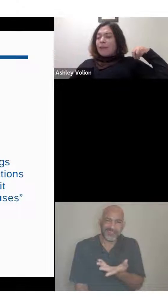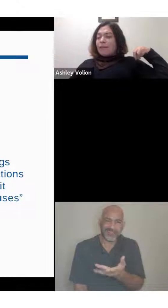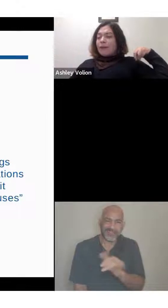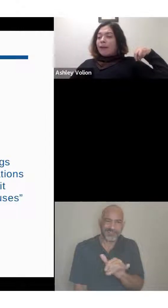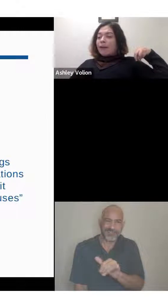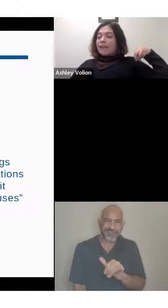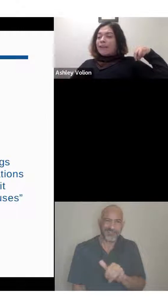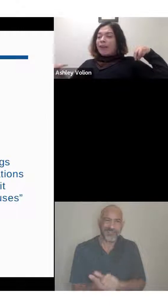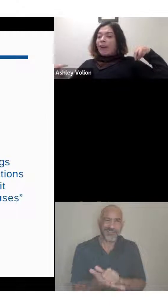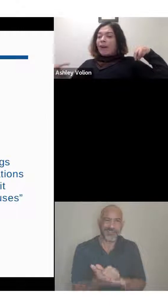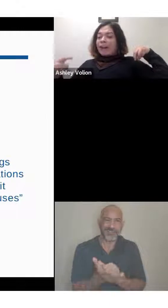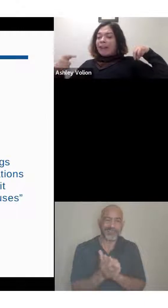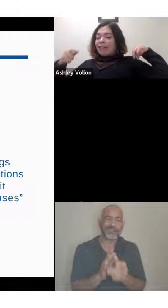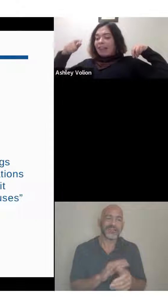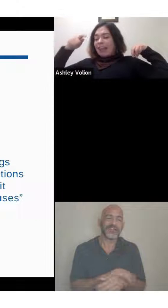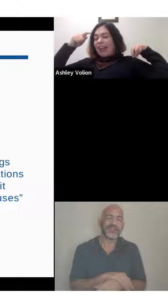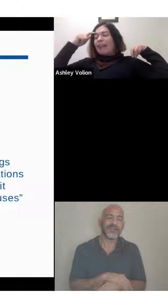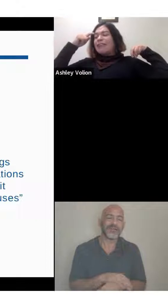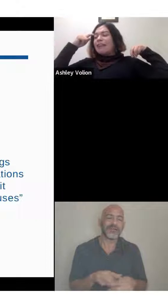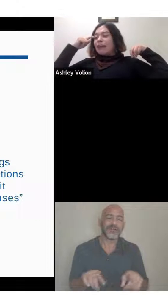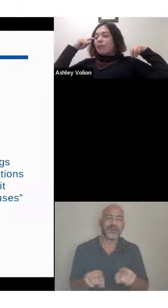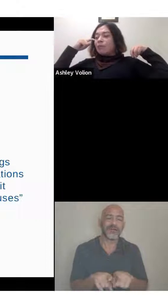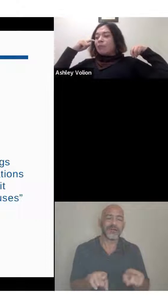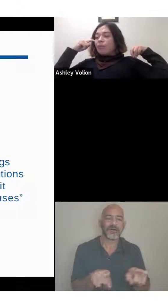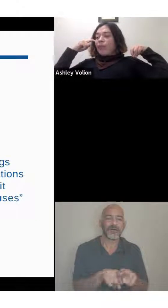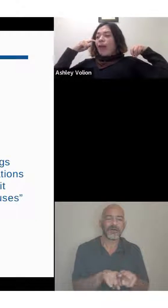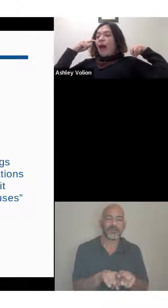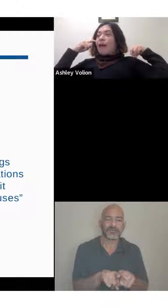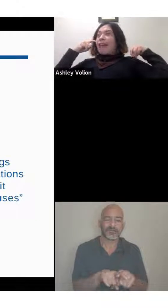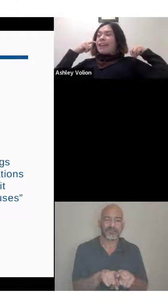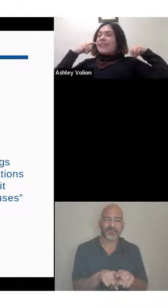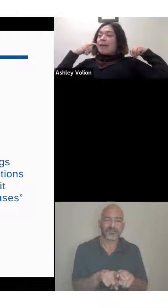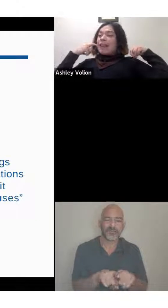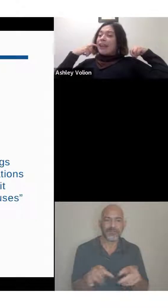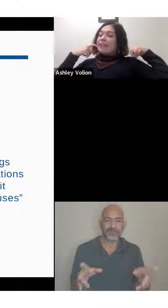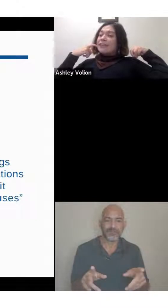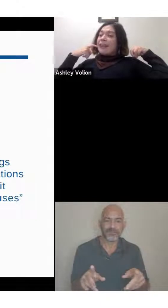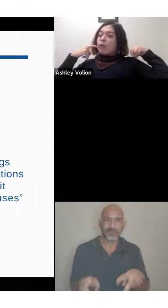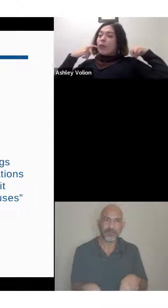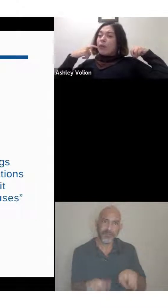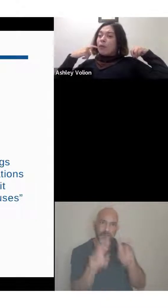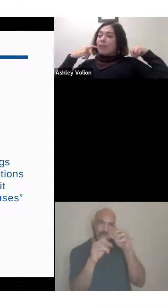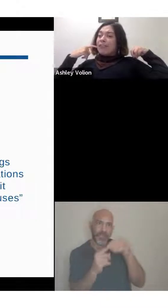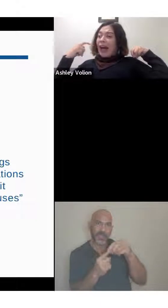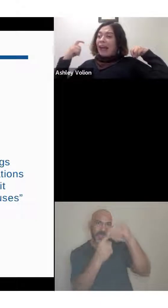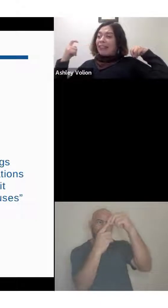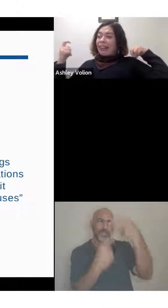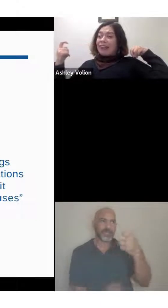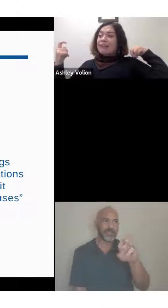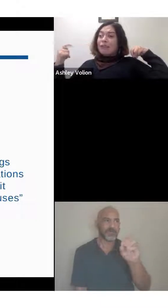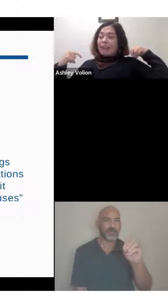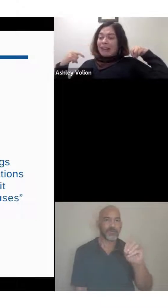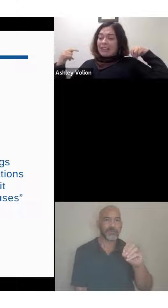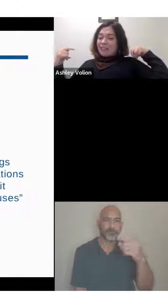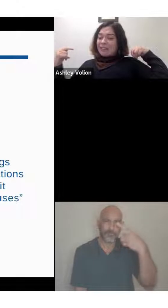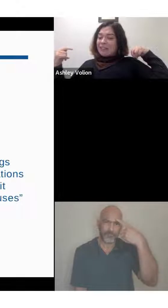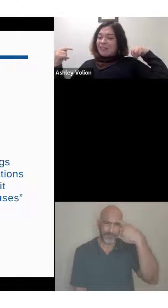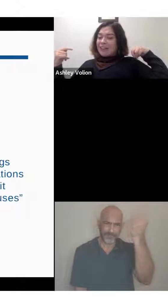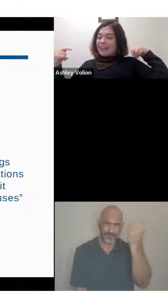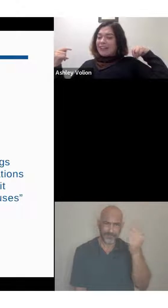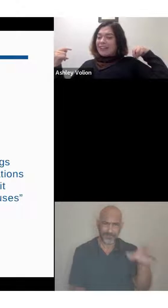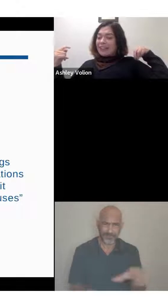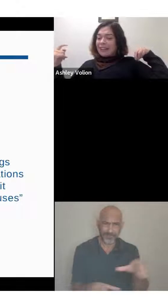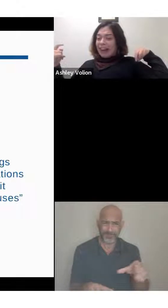for doing ordinary things. And a lot of times I like to tell people that the inspirational